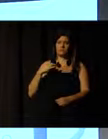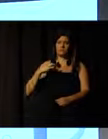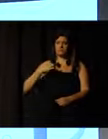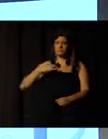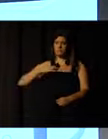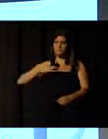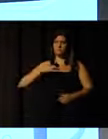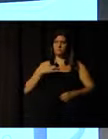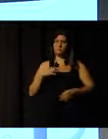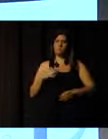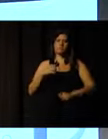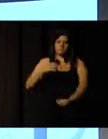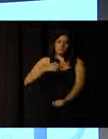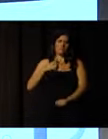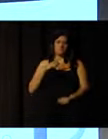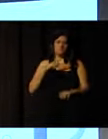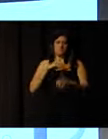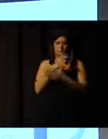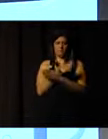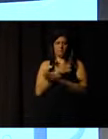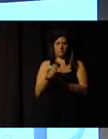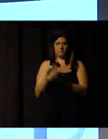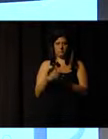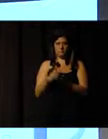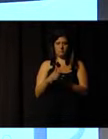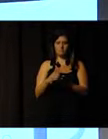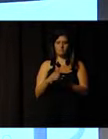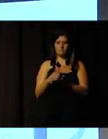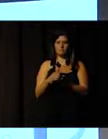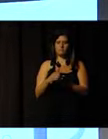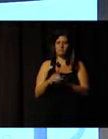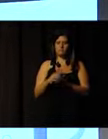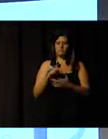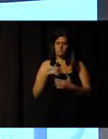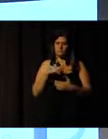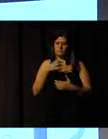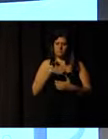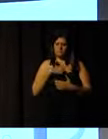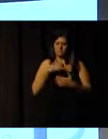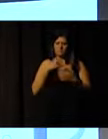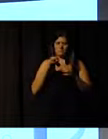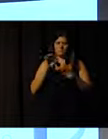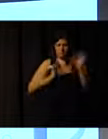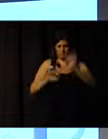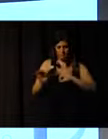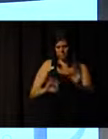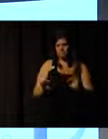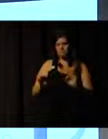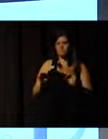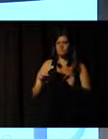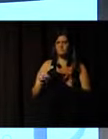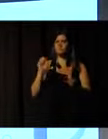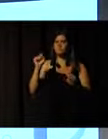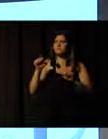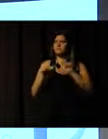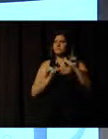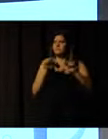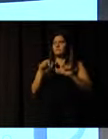generally voluntary, that began and was idealized through